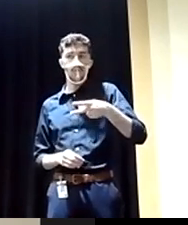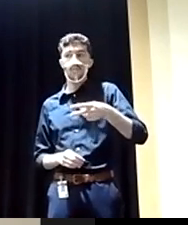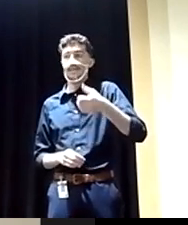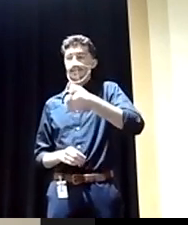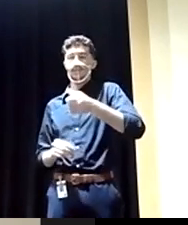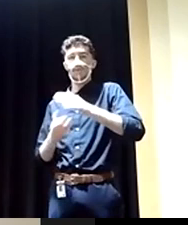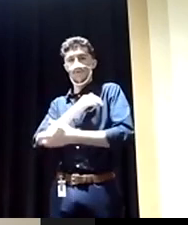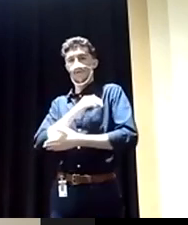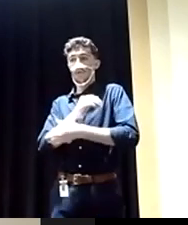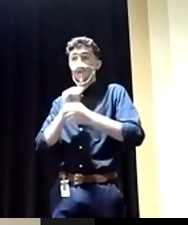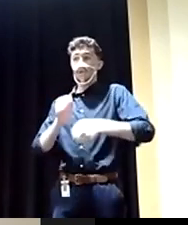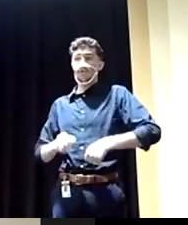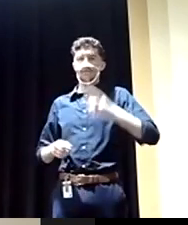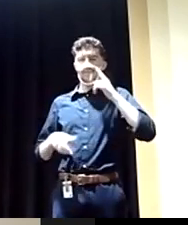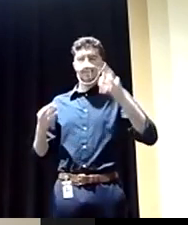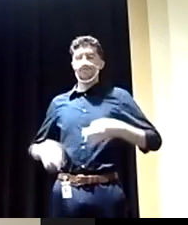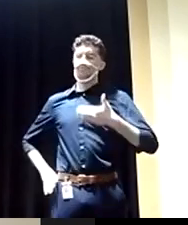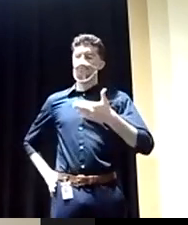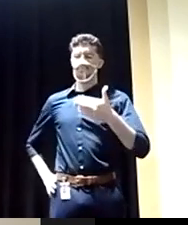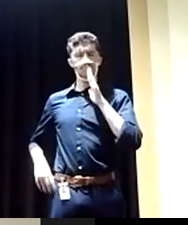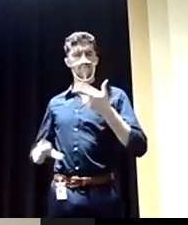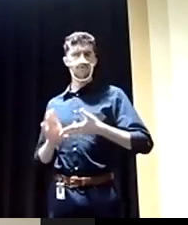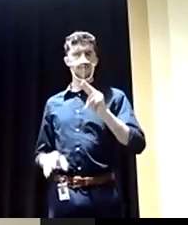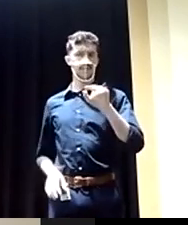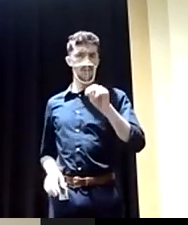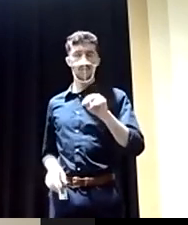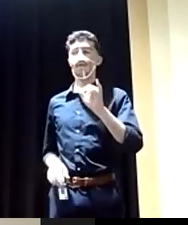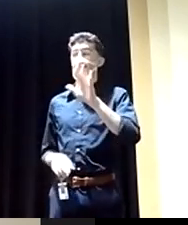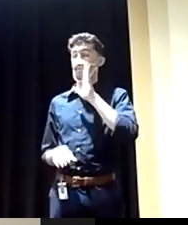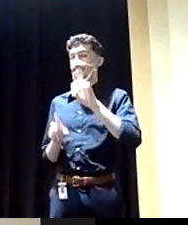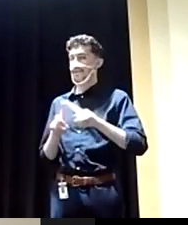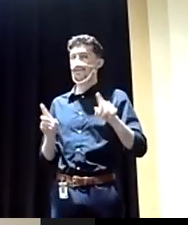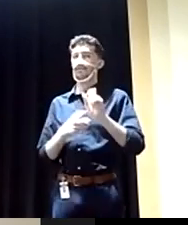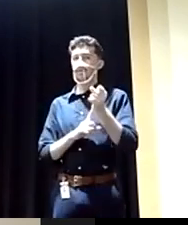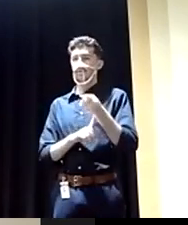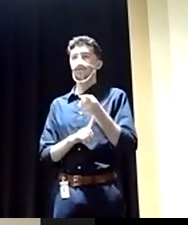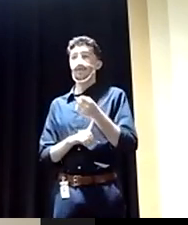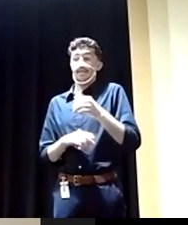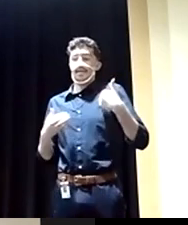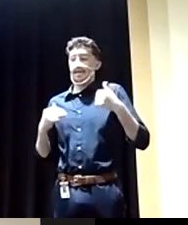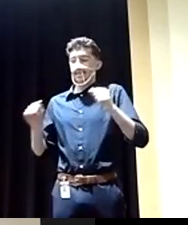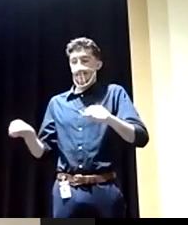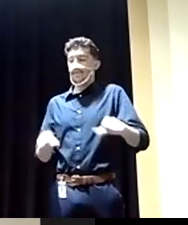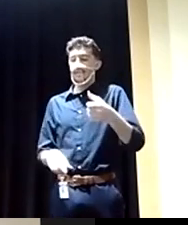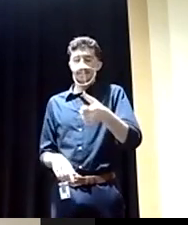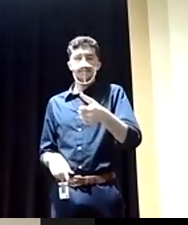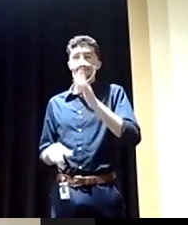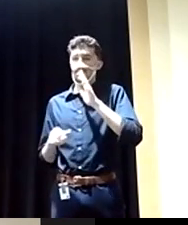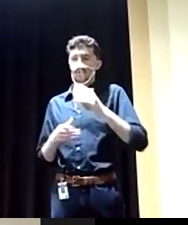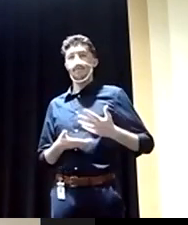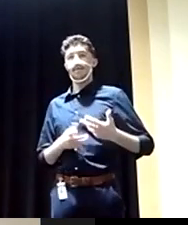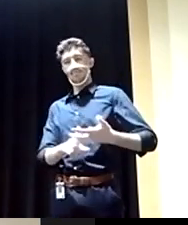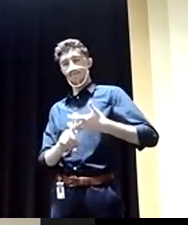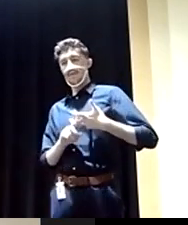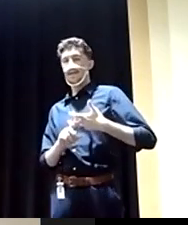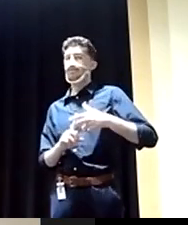up and became part of NATO, that's a different story. They would have had the capability to do so, and they would have been brought in with